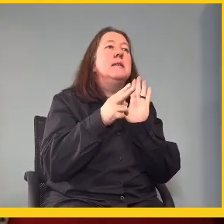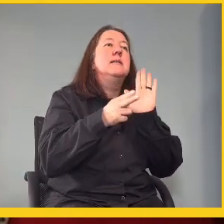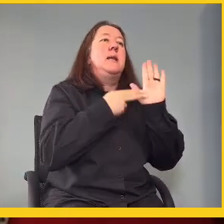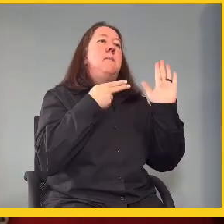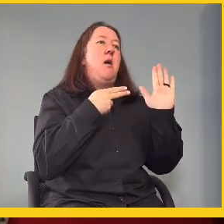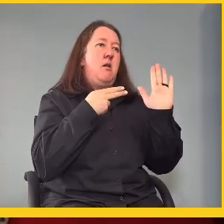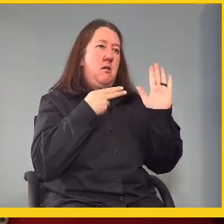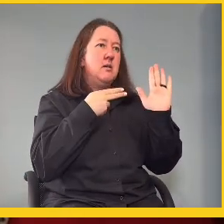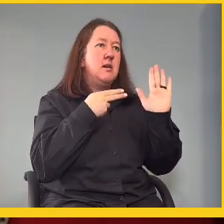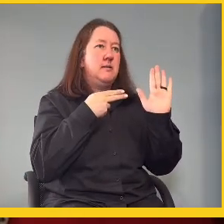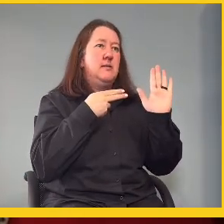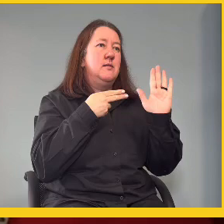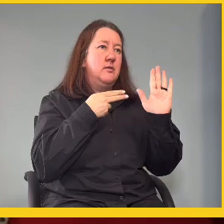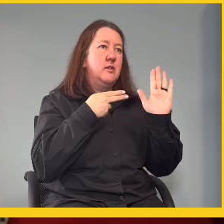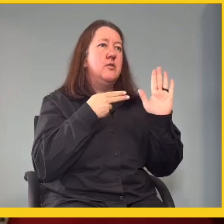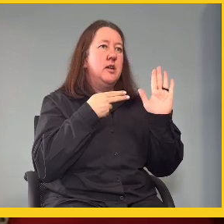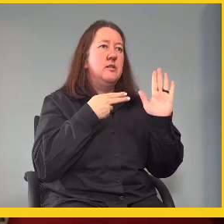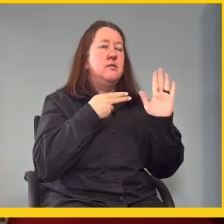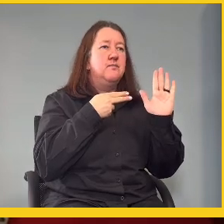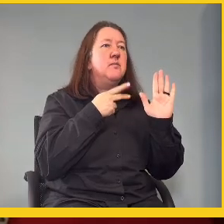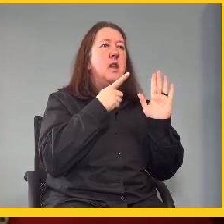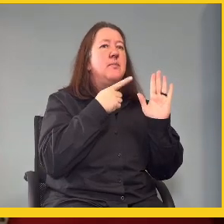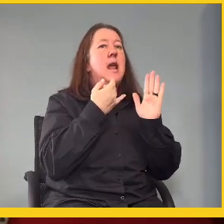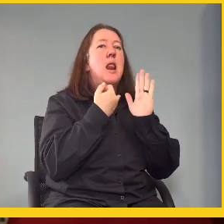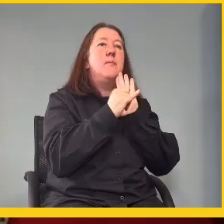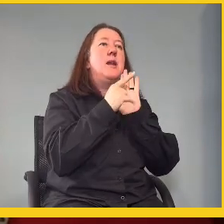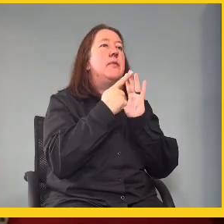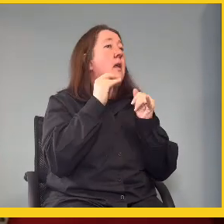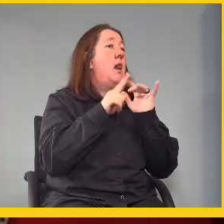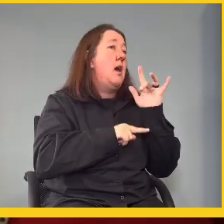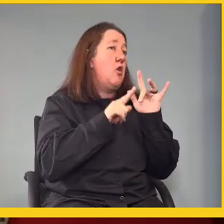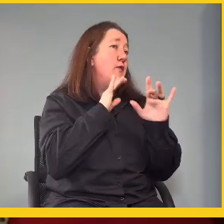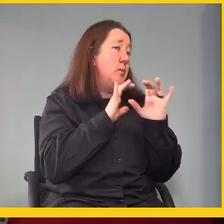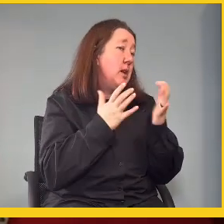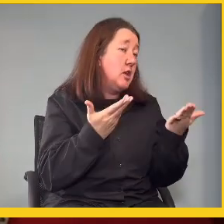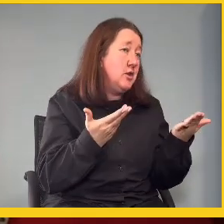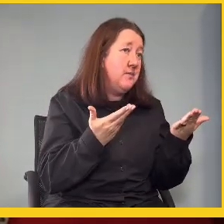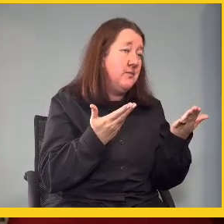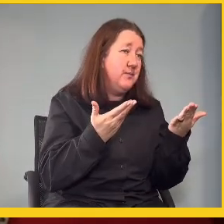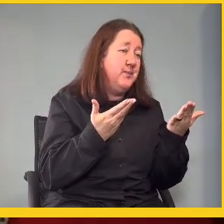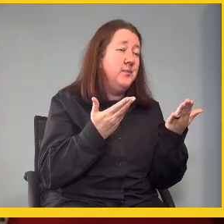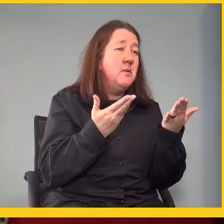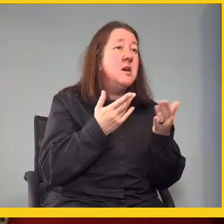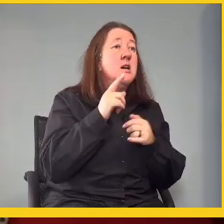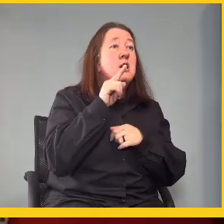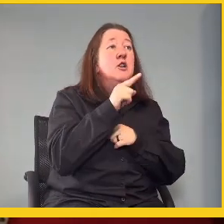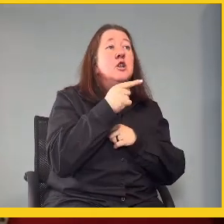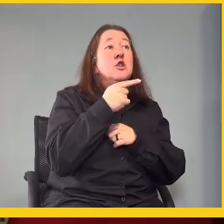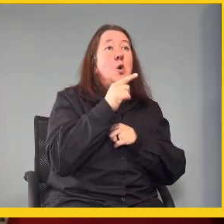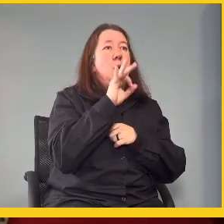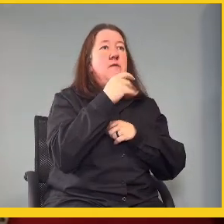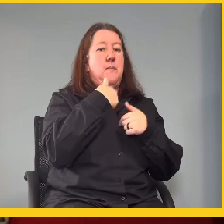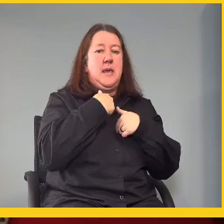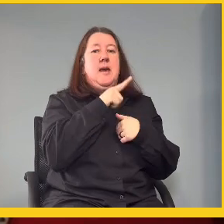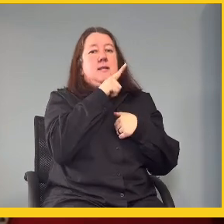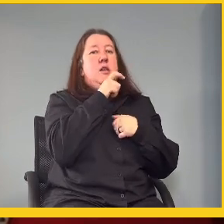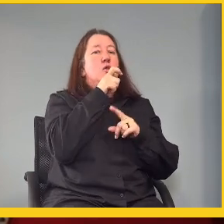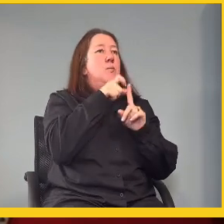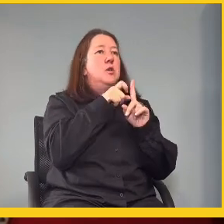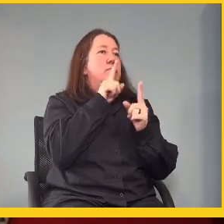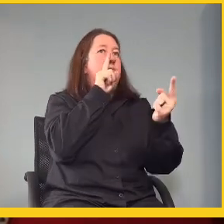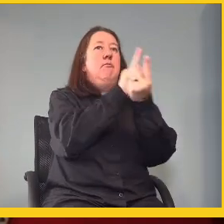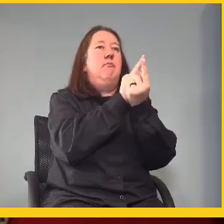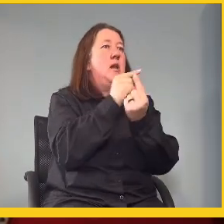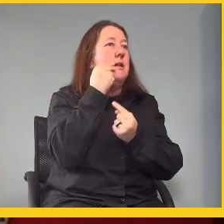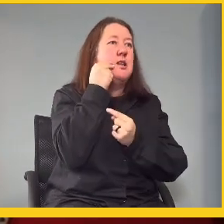and to also just eliminate the lack of communication, you know. So, if I come across as a hearing person, a